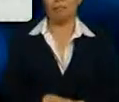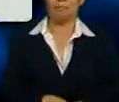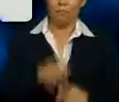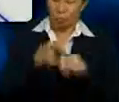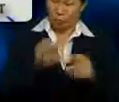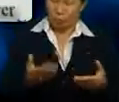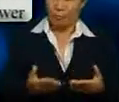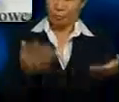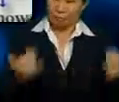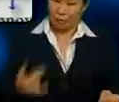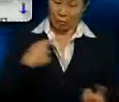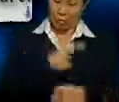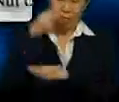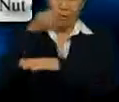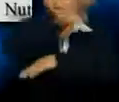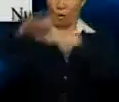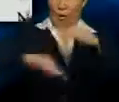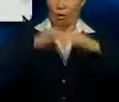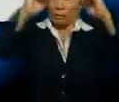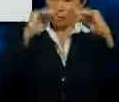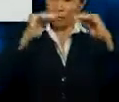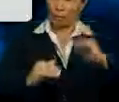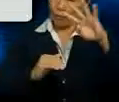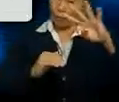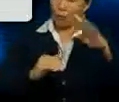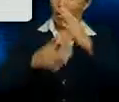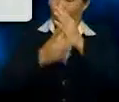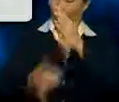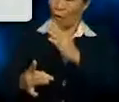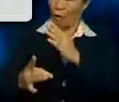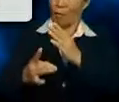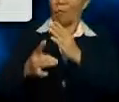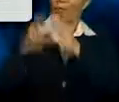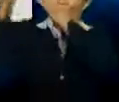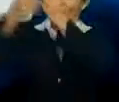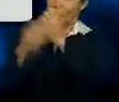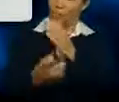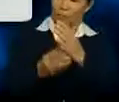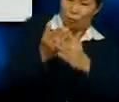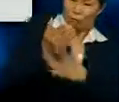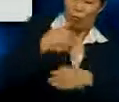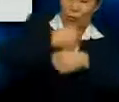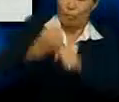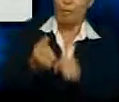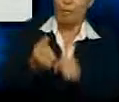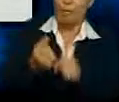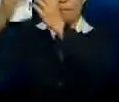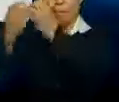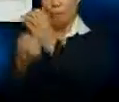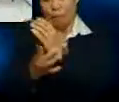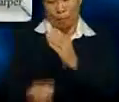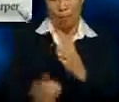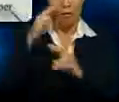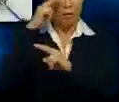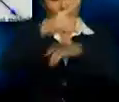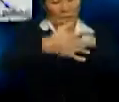Now that we have seen all of the stages that the oil pump goes through to produce palm oil, let us turn to a less technical look